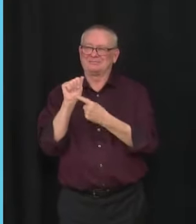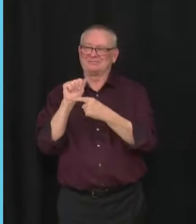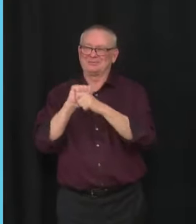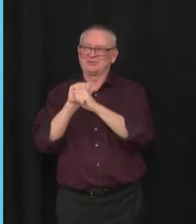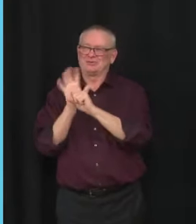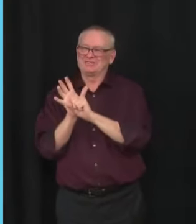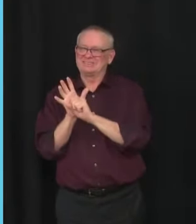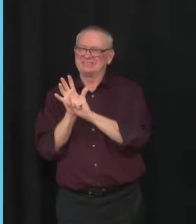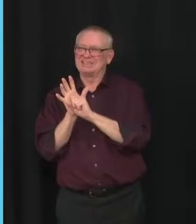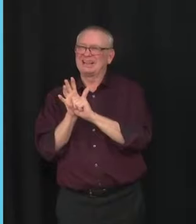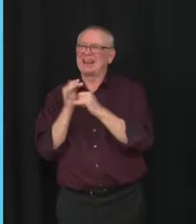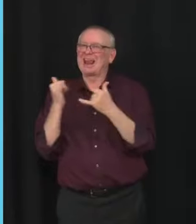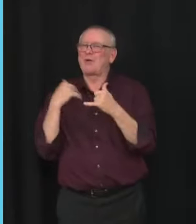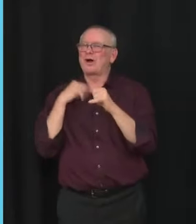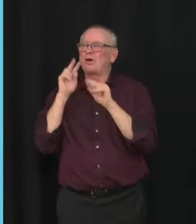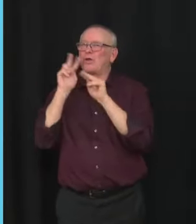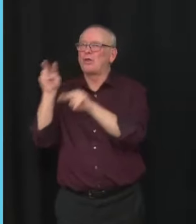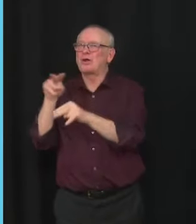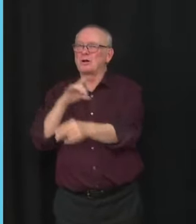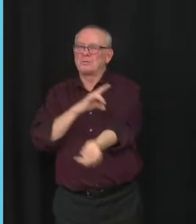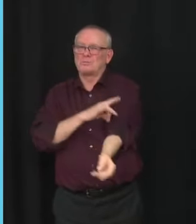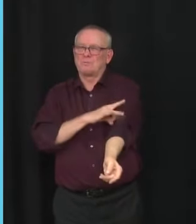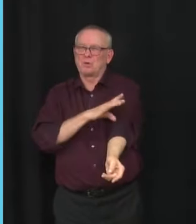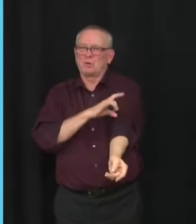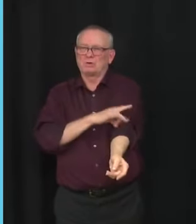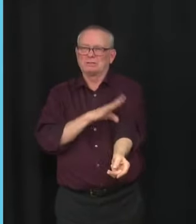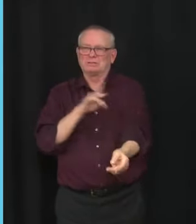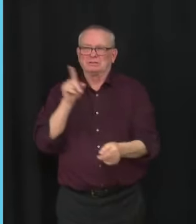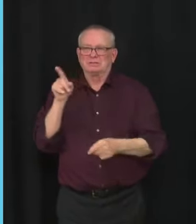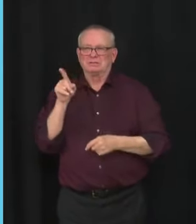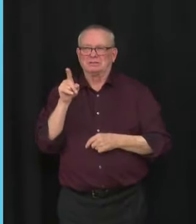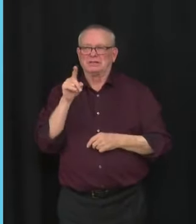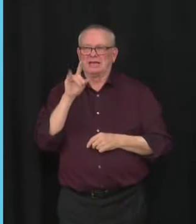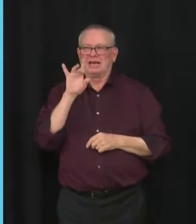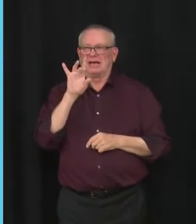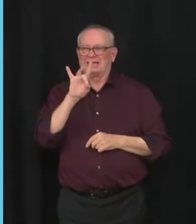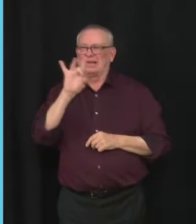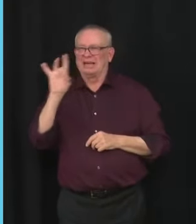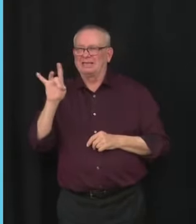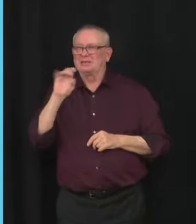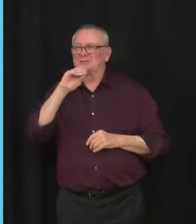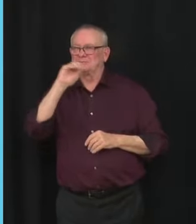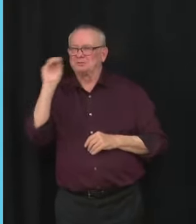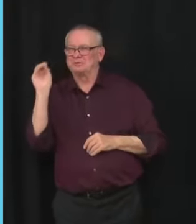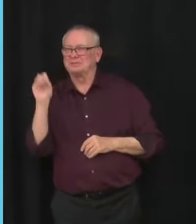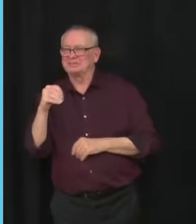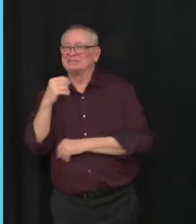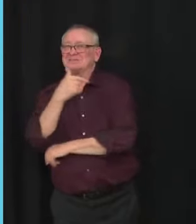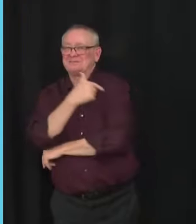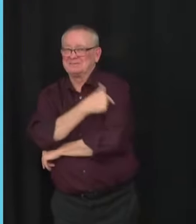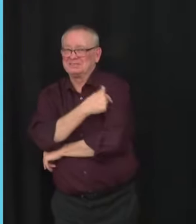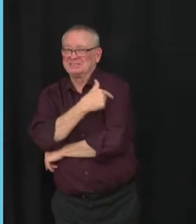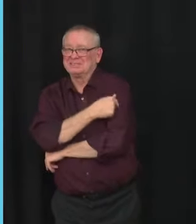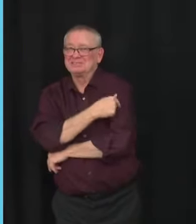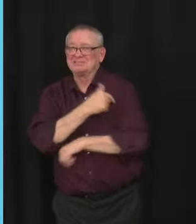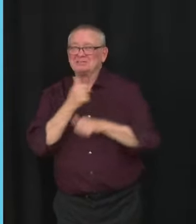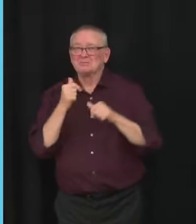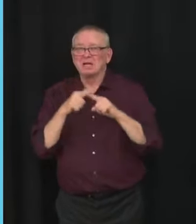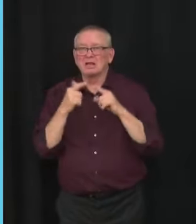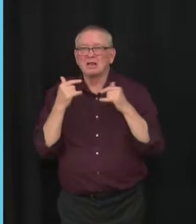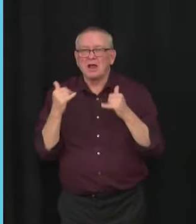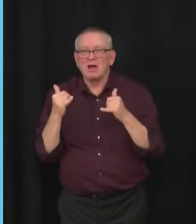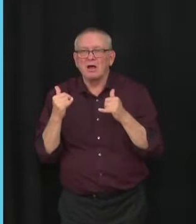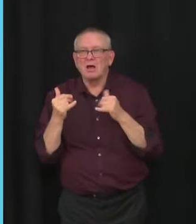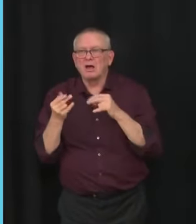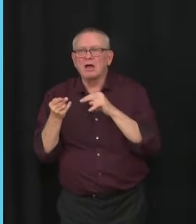Portugal, where they have 88% of their total population vaccinated. And despite that, are seeing an increase in cases and a